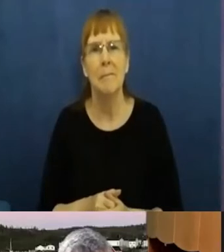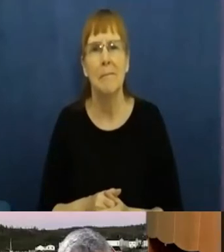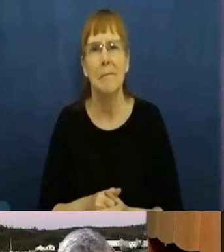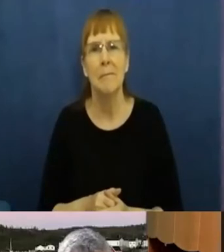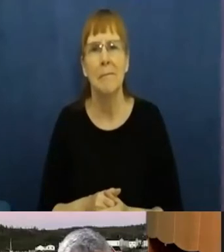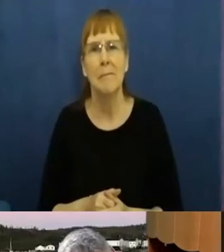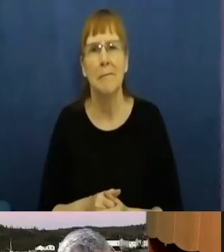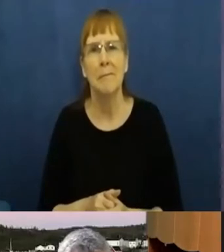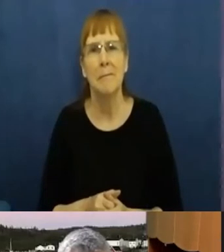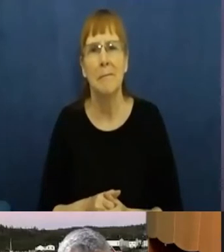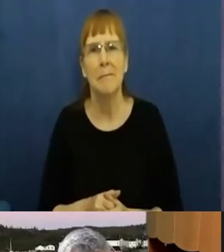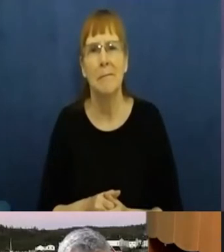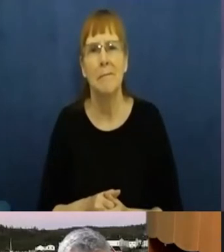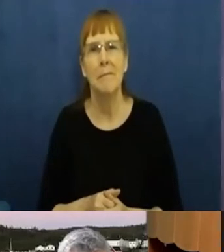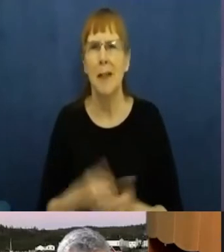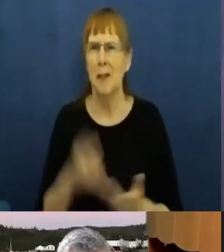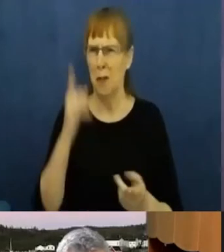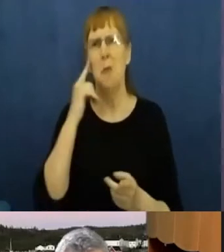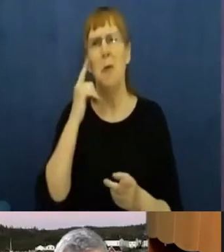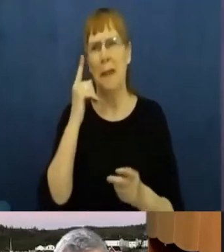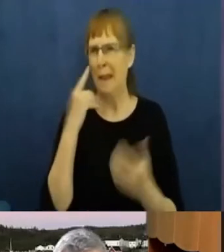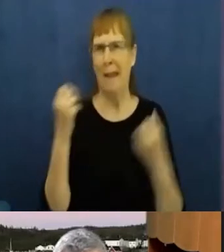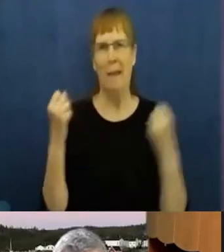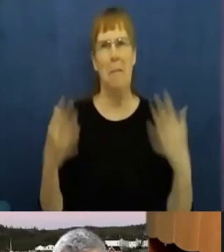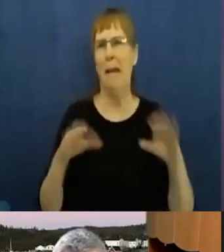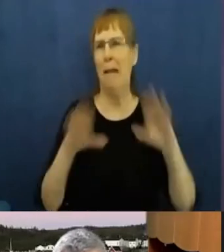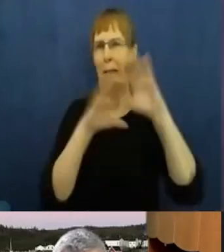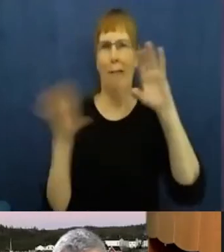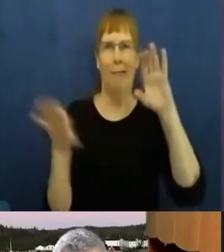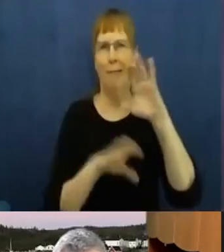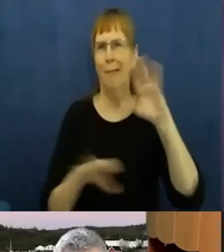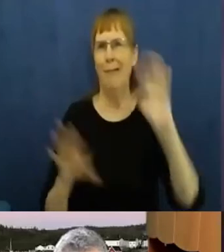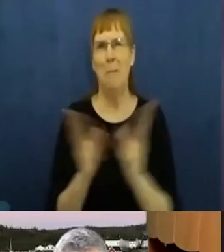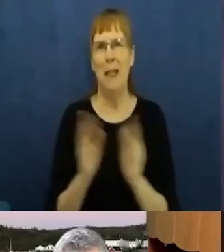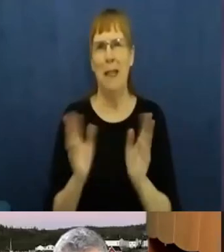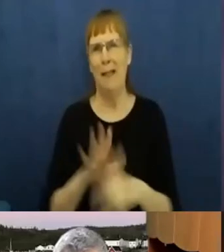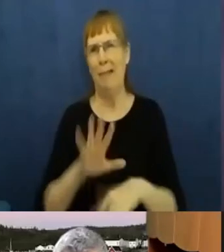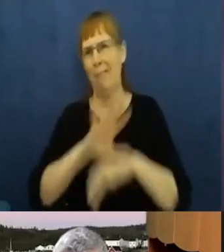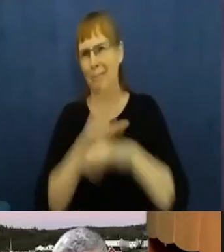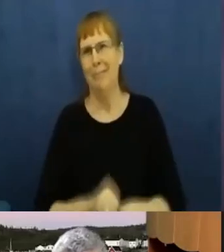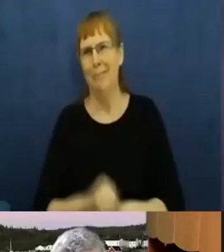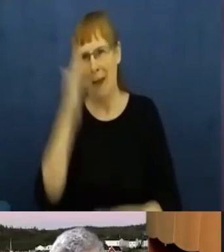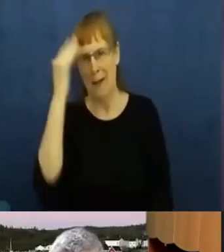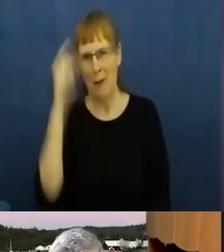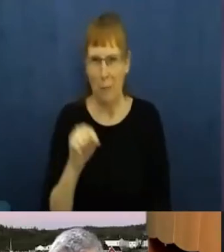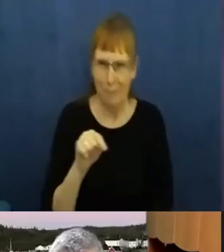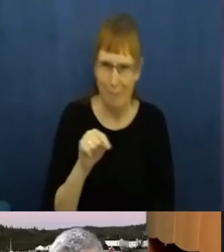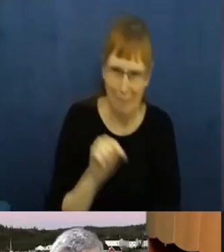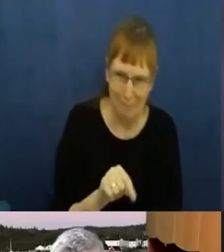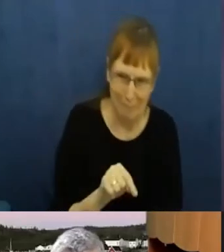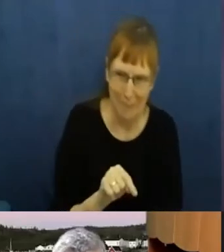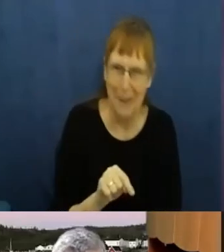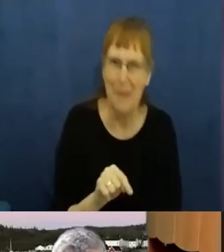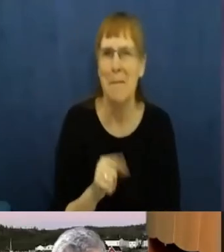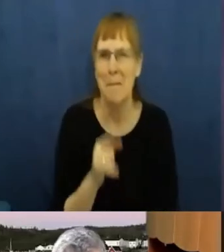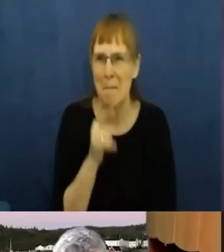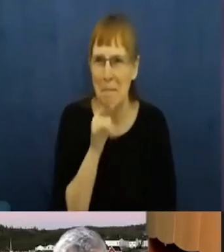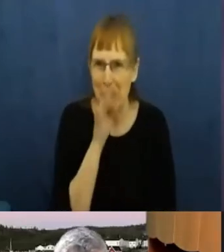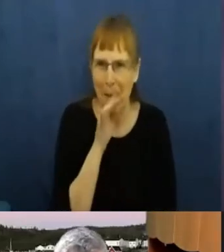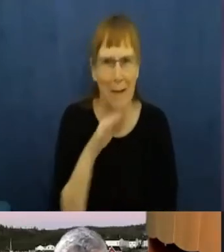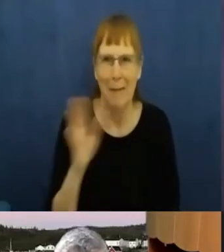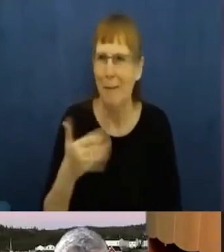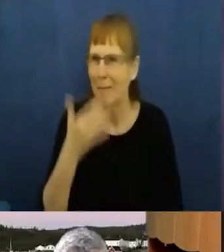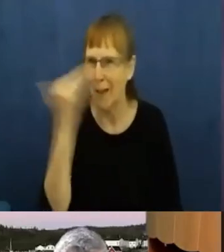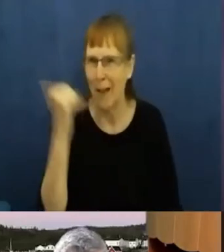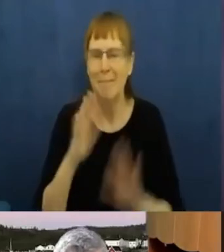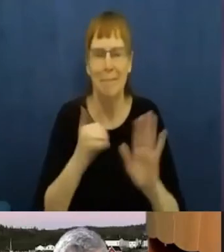There we go. You'd think after all these Zoom calls, I'd have it down to a science now, but thank you very much. And it's